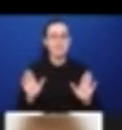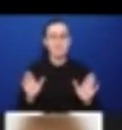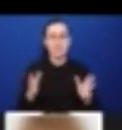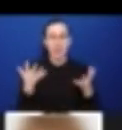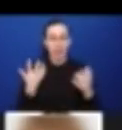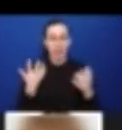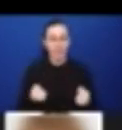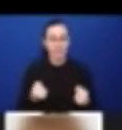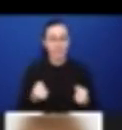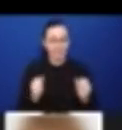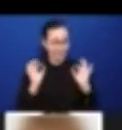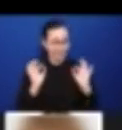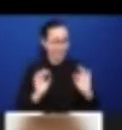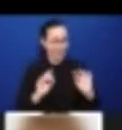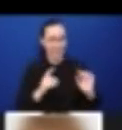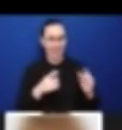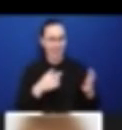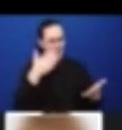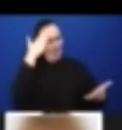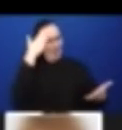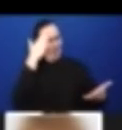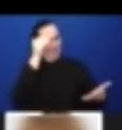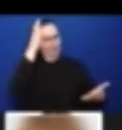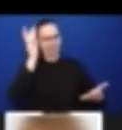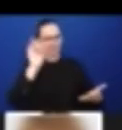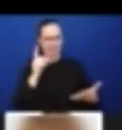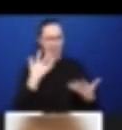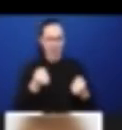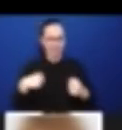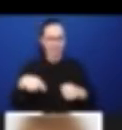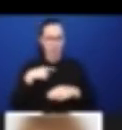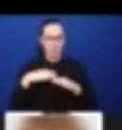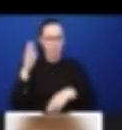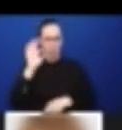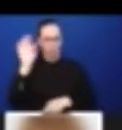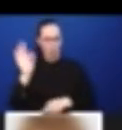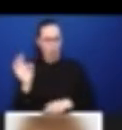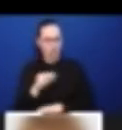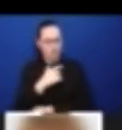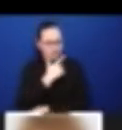We, so I'll, I'll just end by noting some of these.